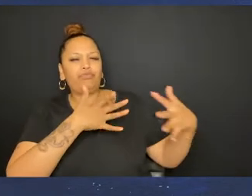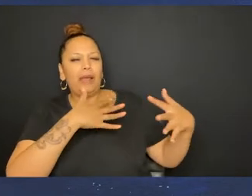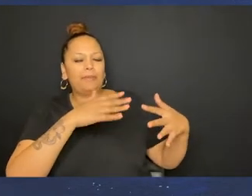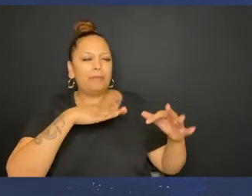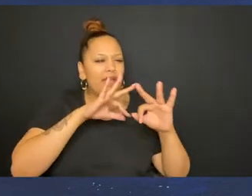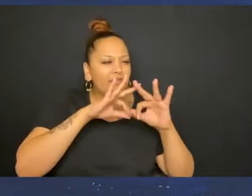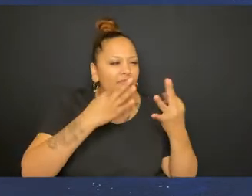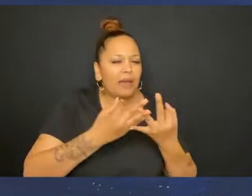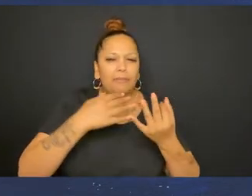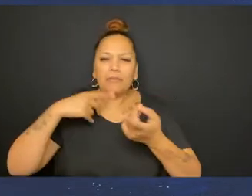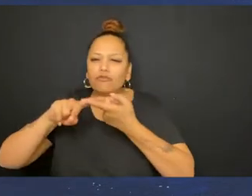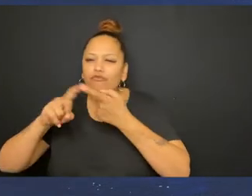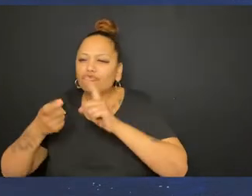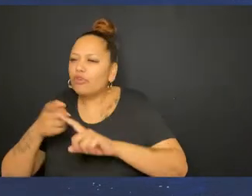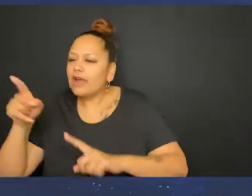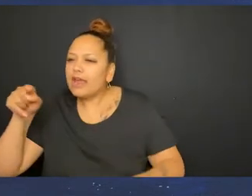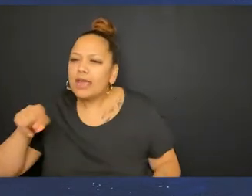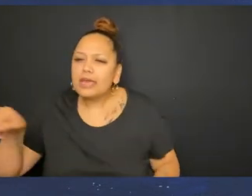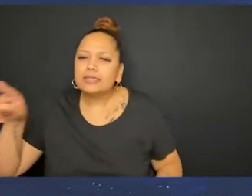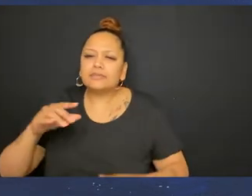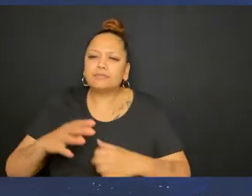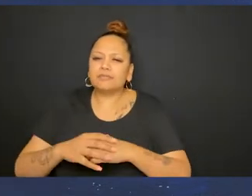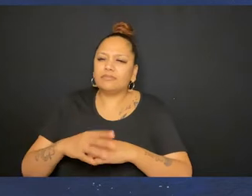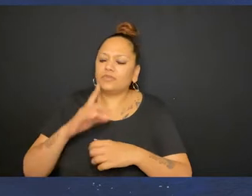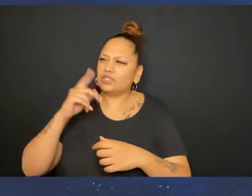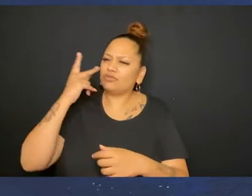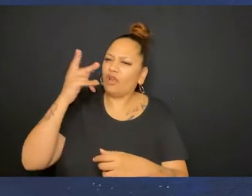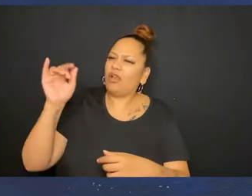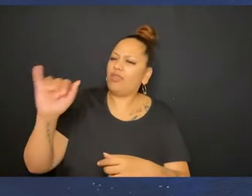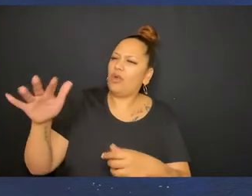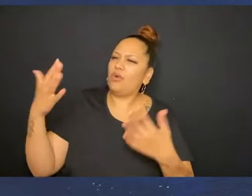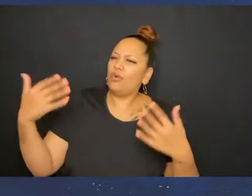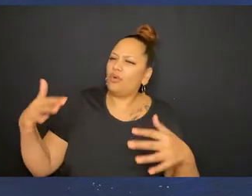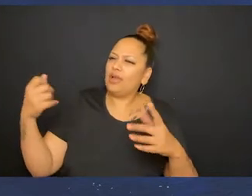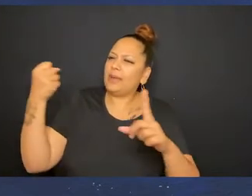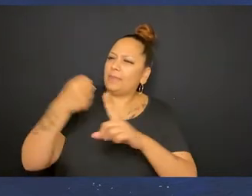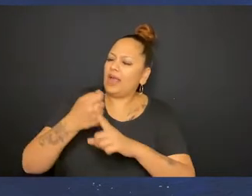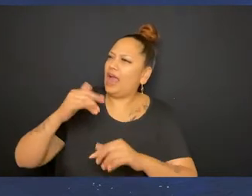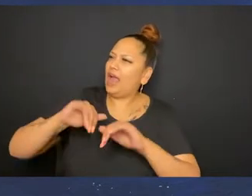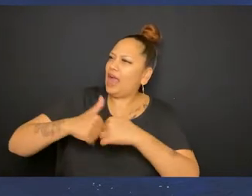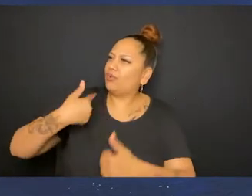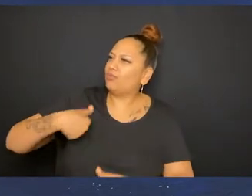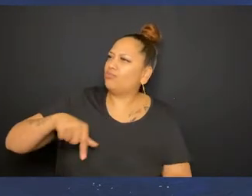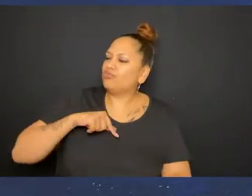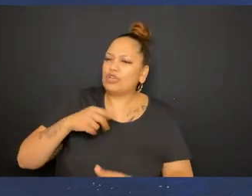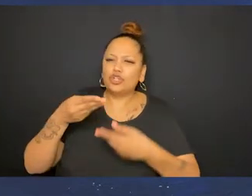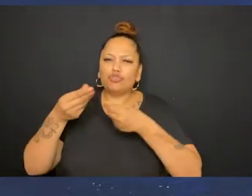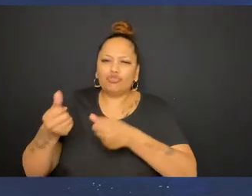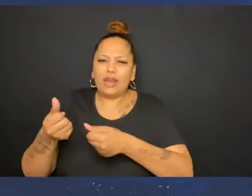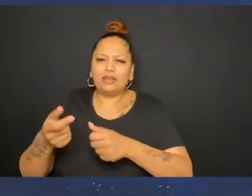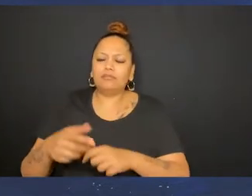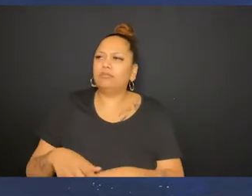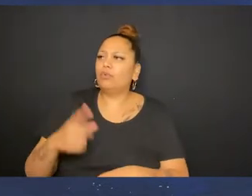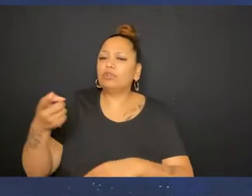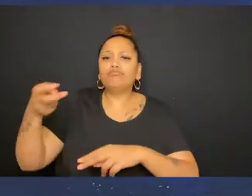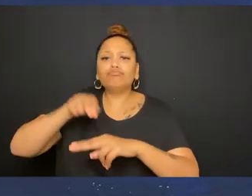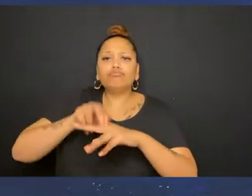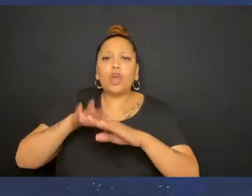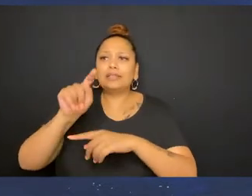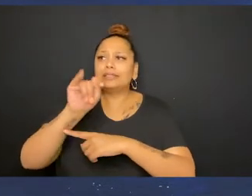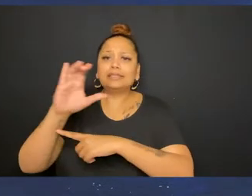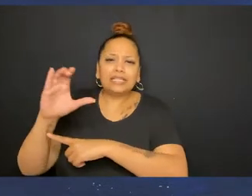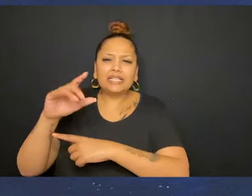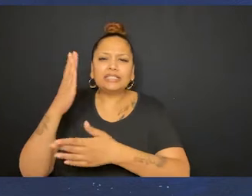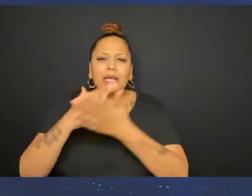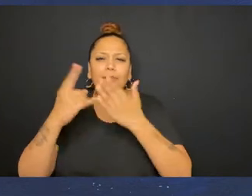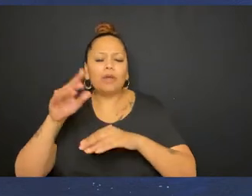That really set the tone for, like, me and, like, my family and my friends Who, like, definitely saw the shift in, like, how we were being treated